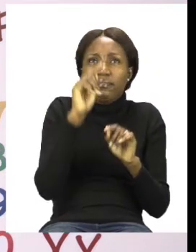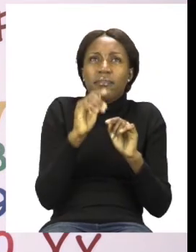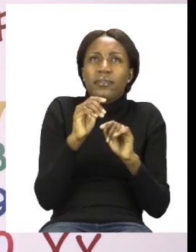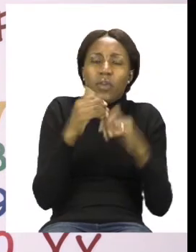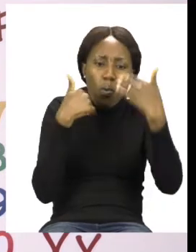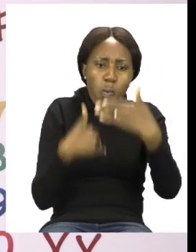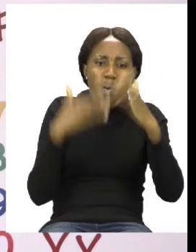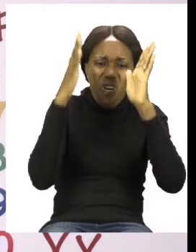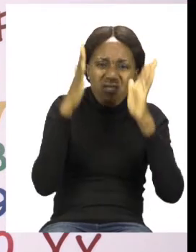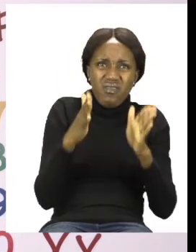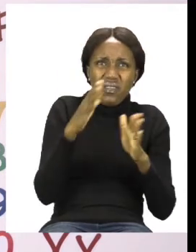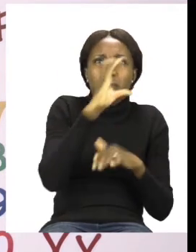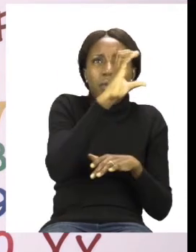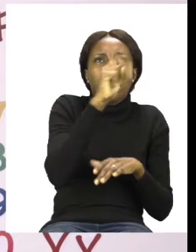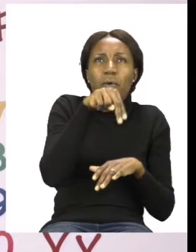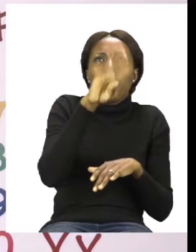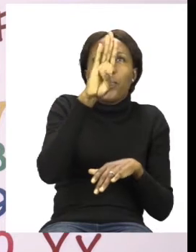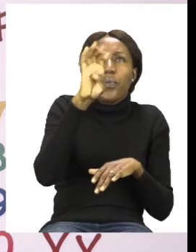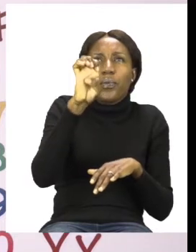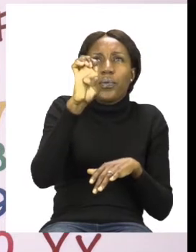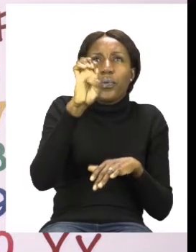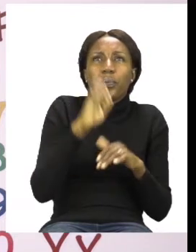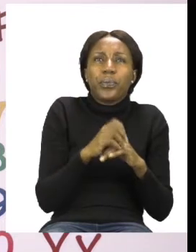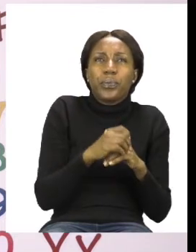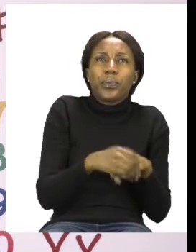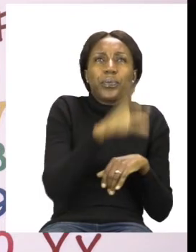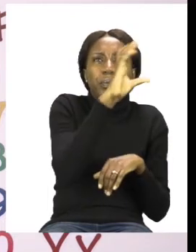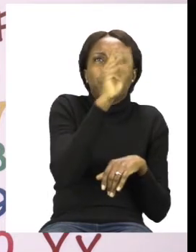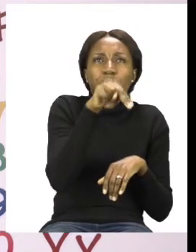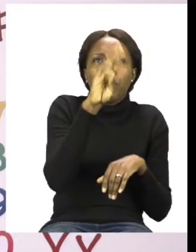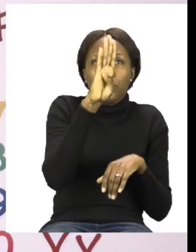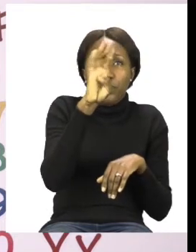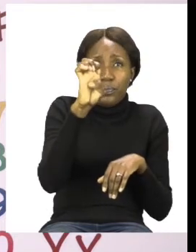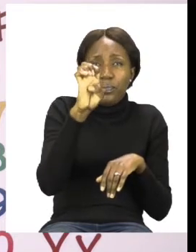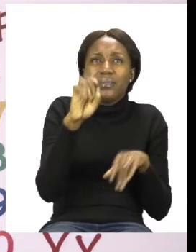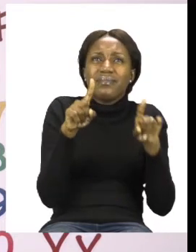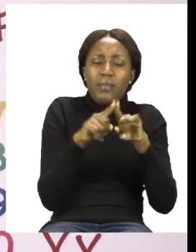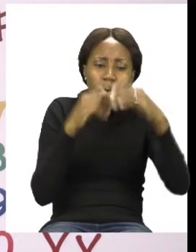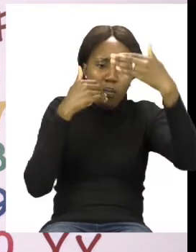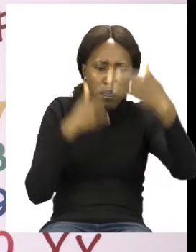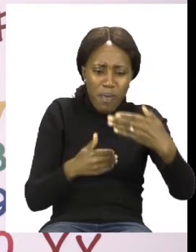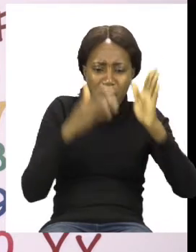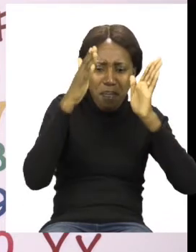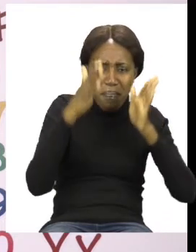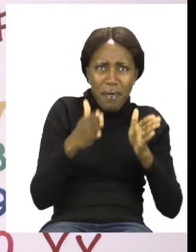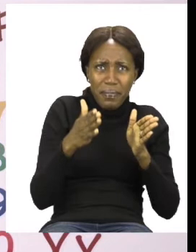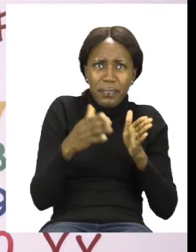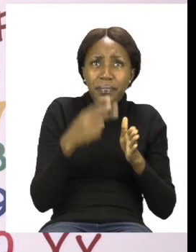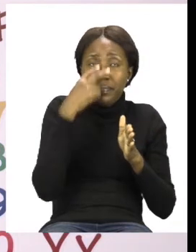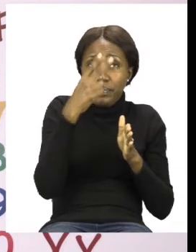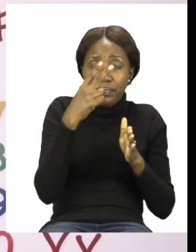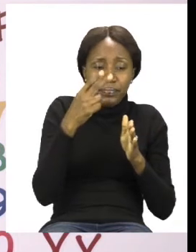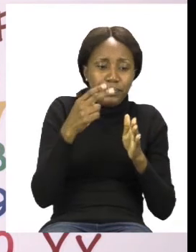Everyone let's say cube. Now a cube is different from a sphere because you can see that it has